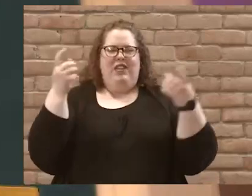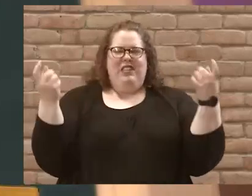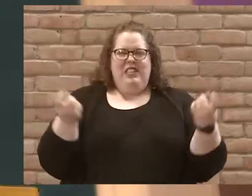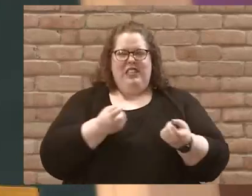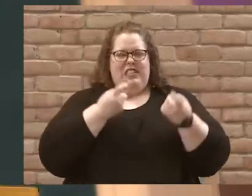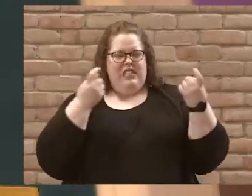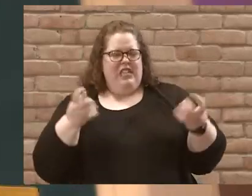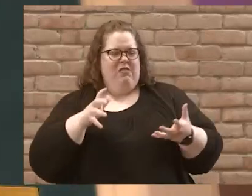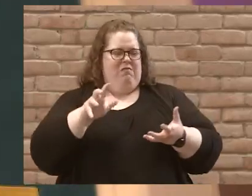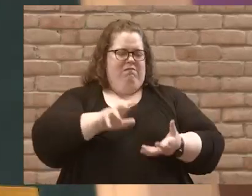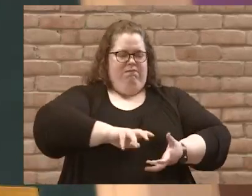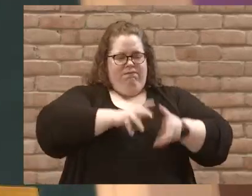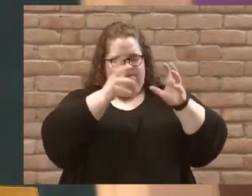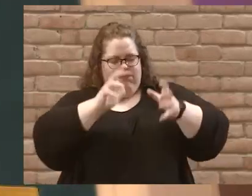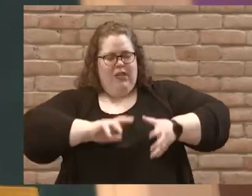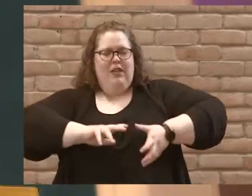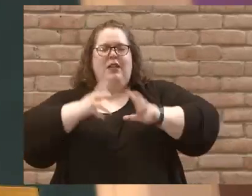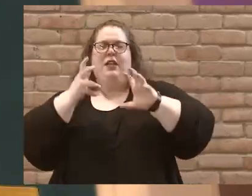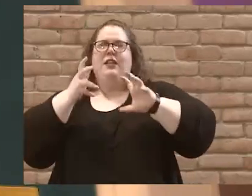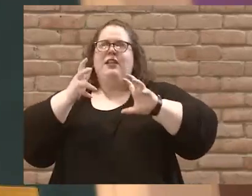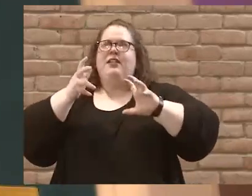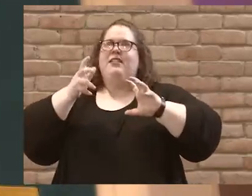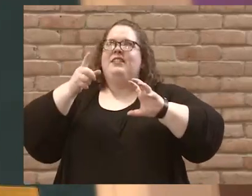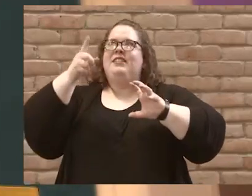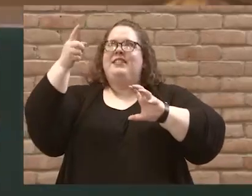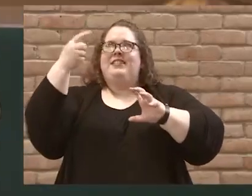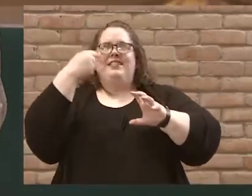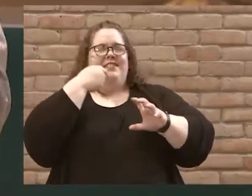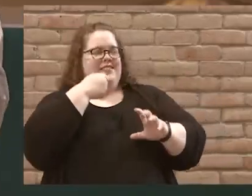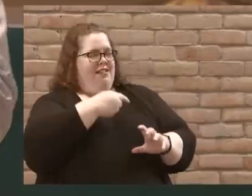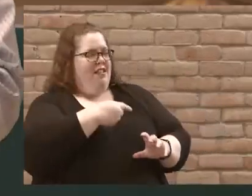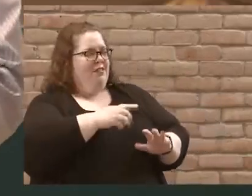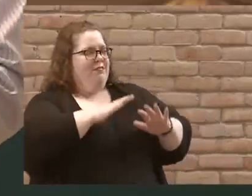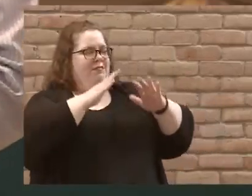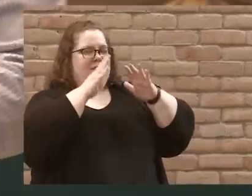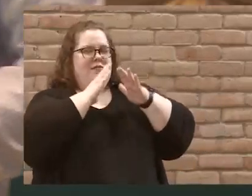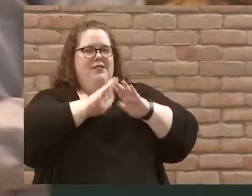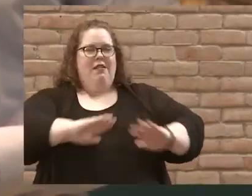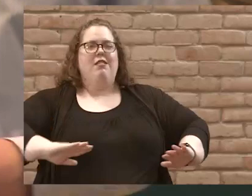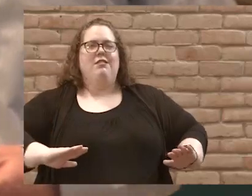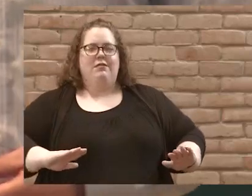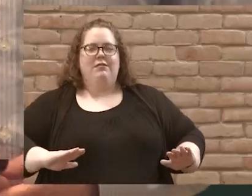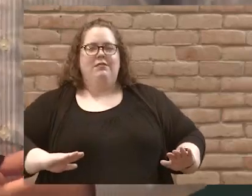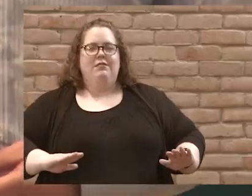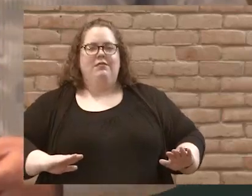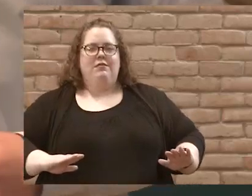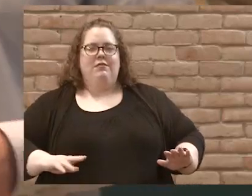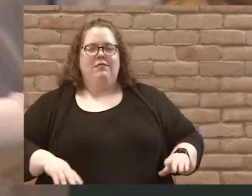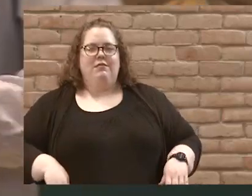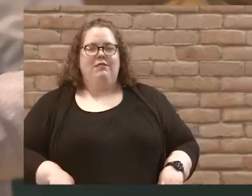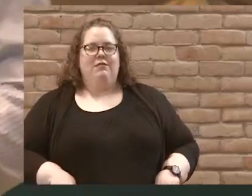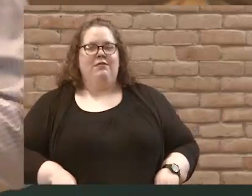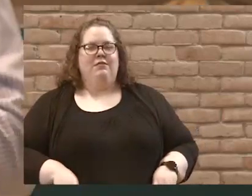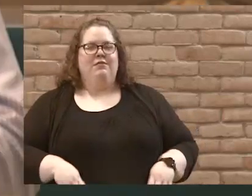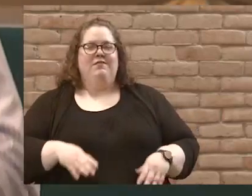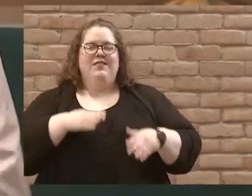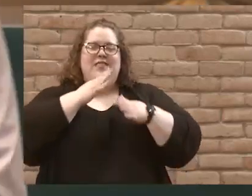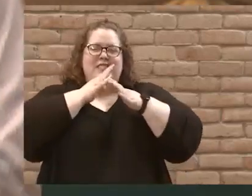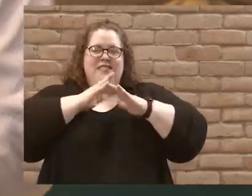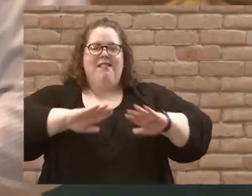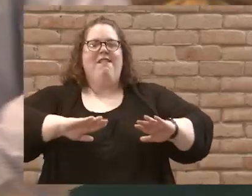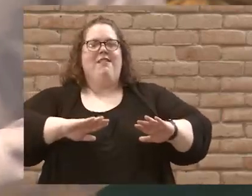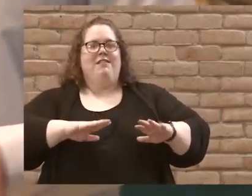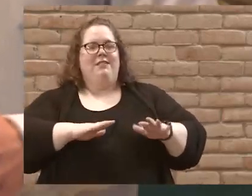and to say to it, silent, silent,